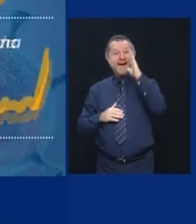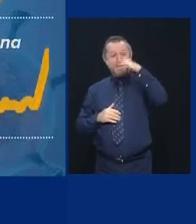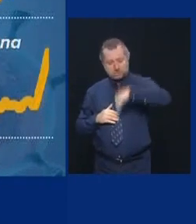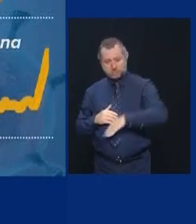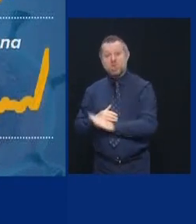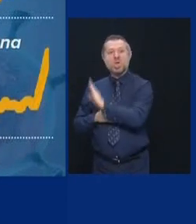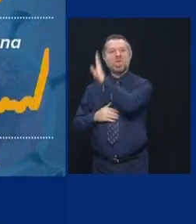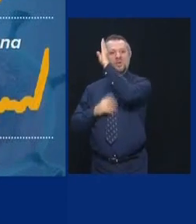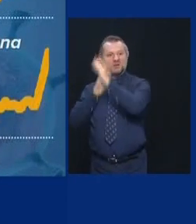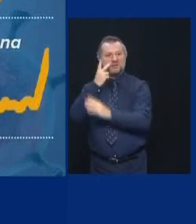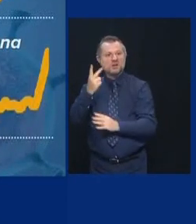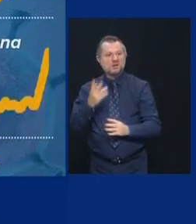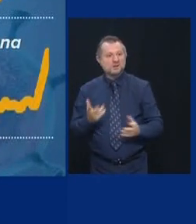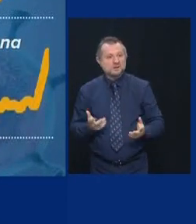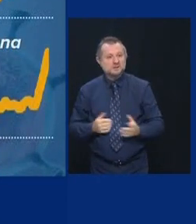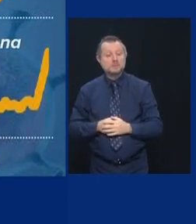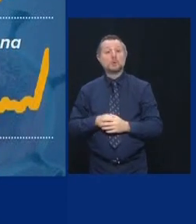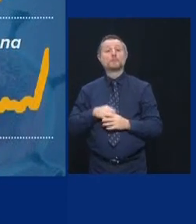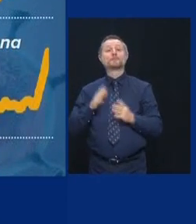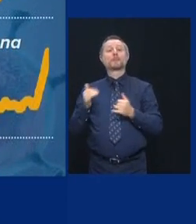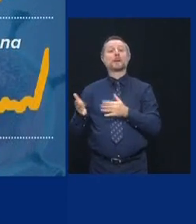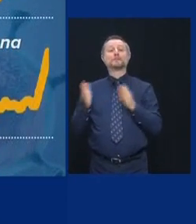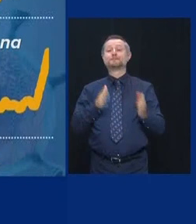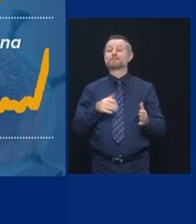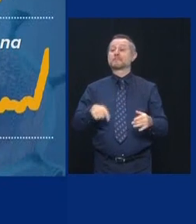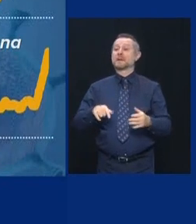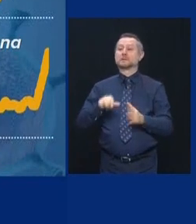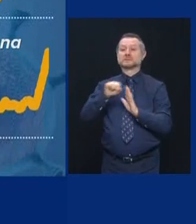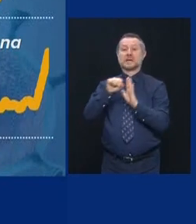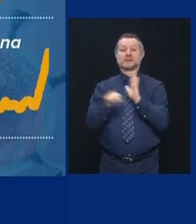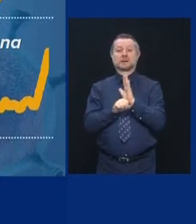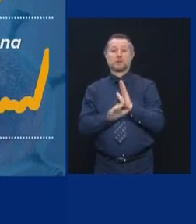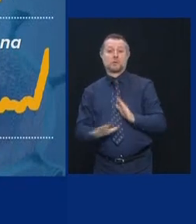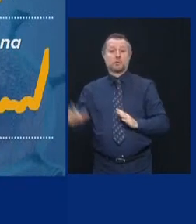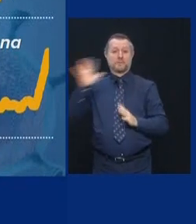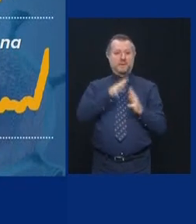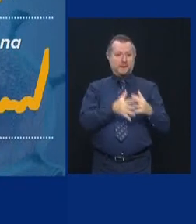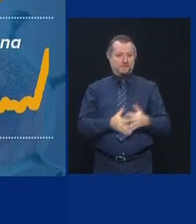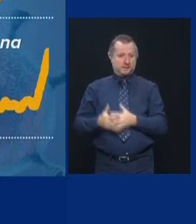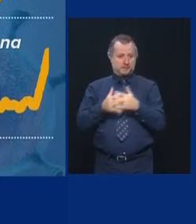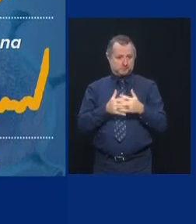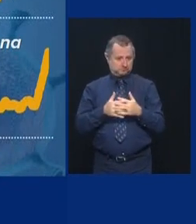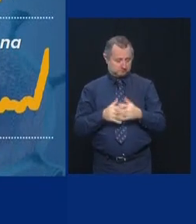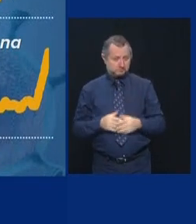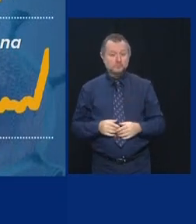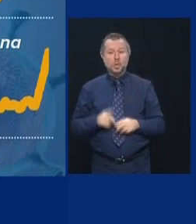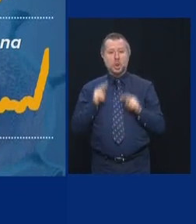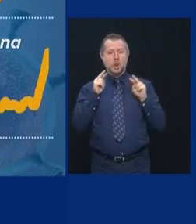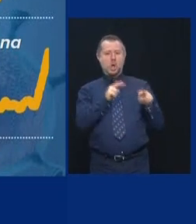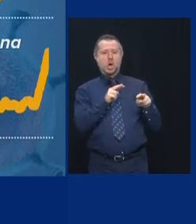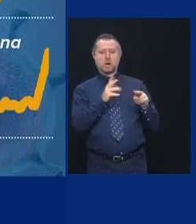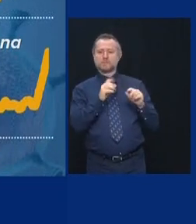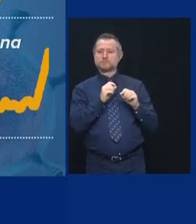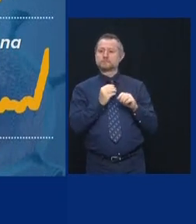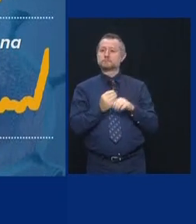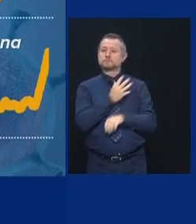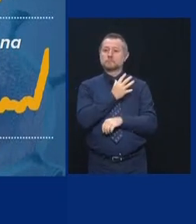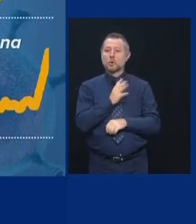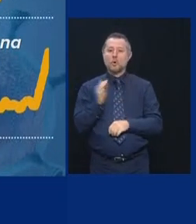again. You look across the nation, states are all going up.